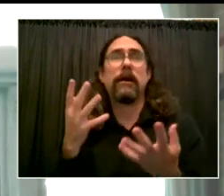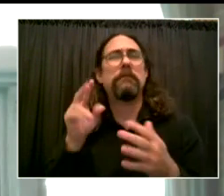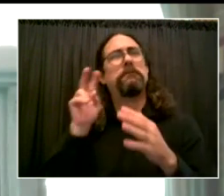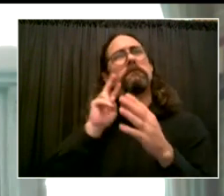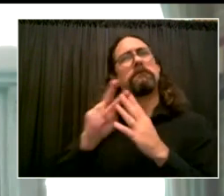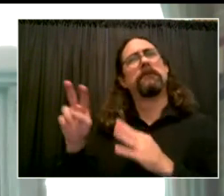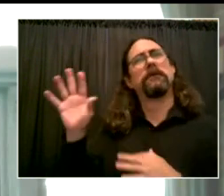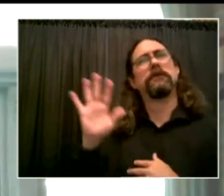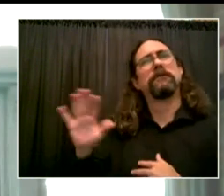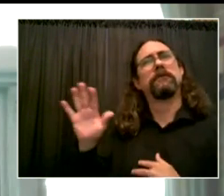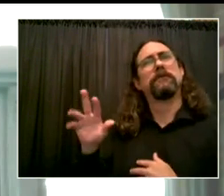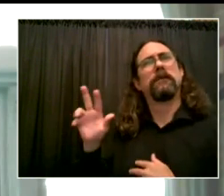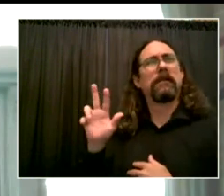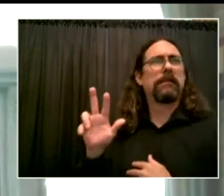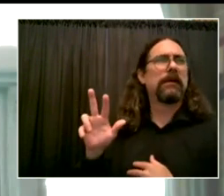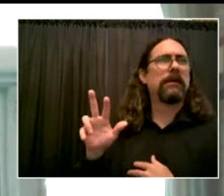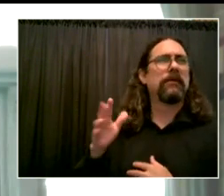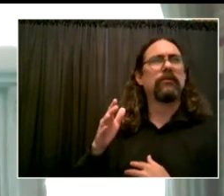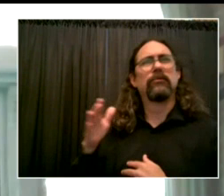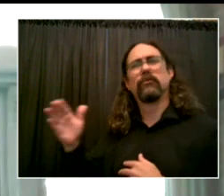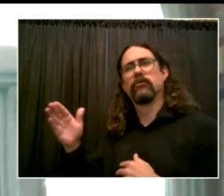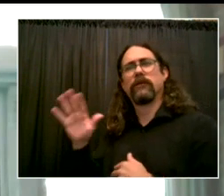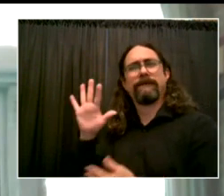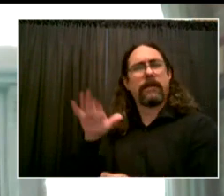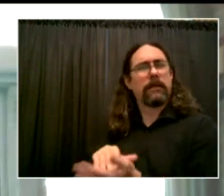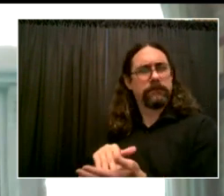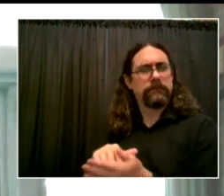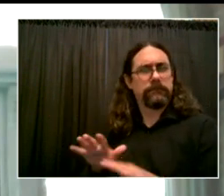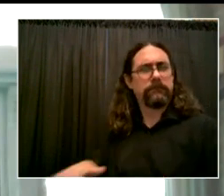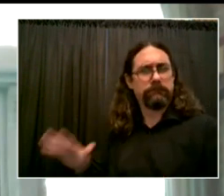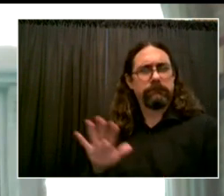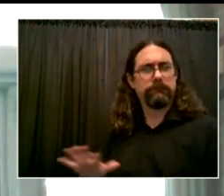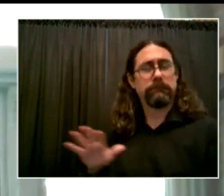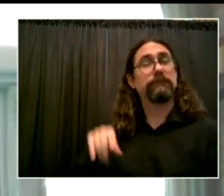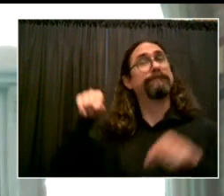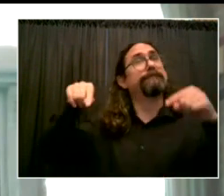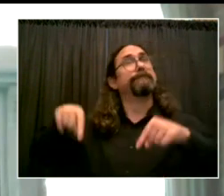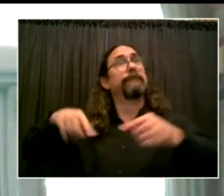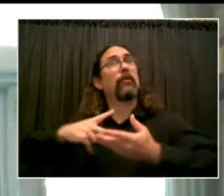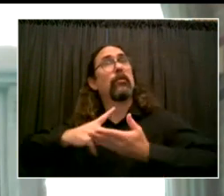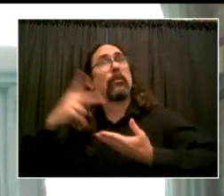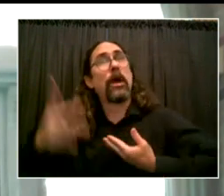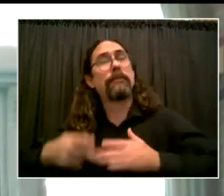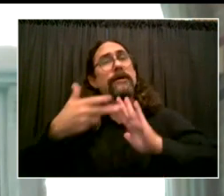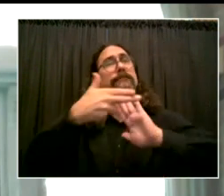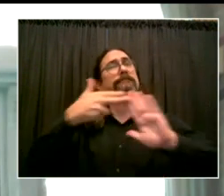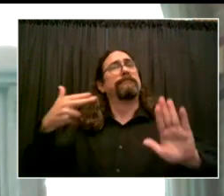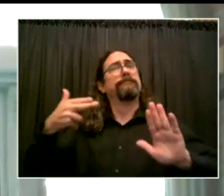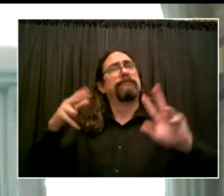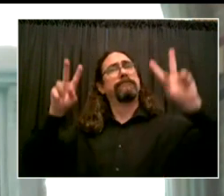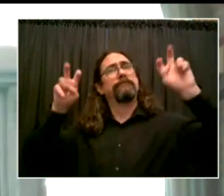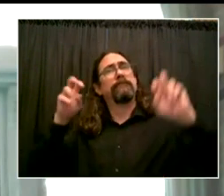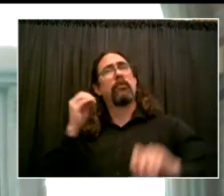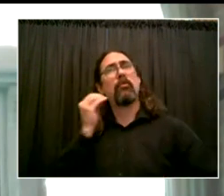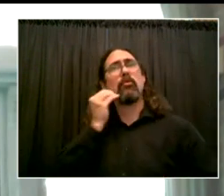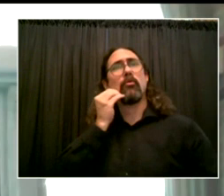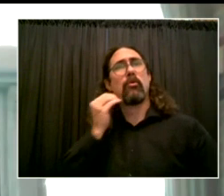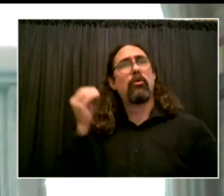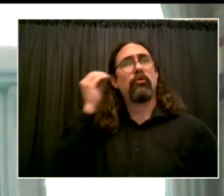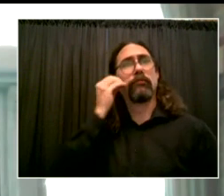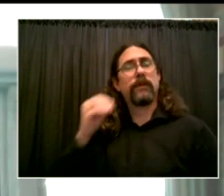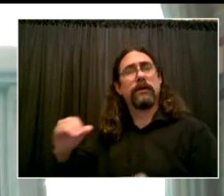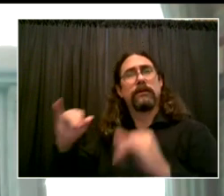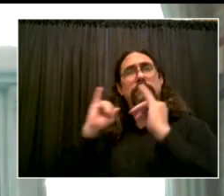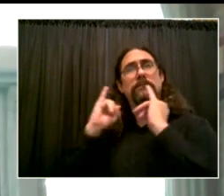and are expanding it to include the use of our in-person teachers going to students'